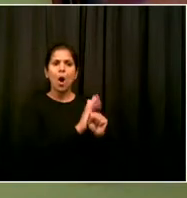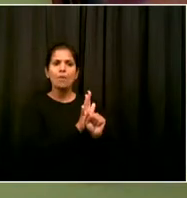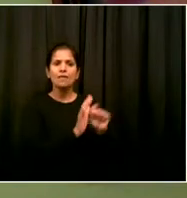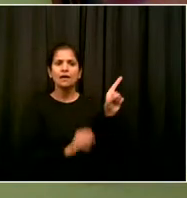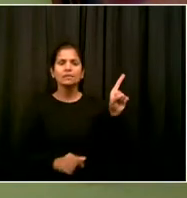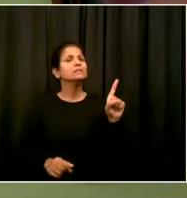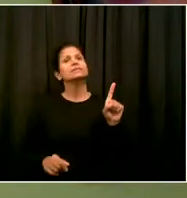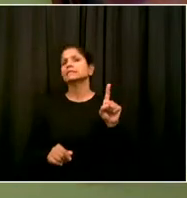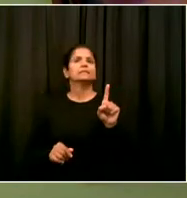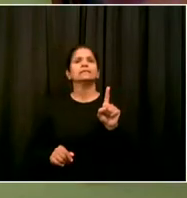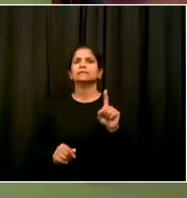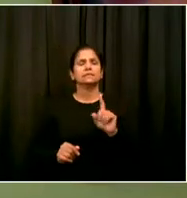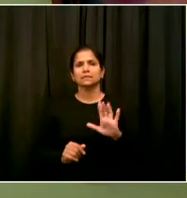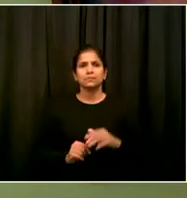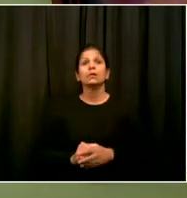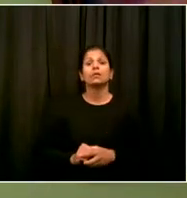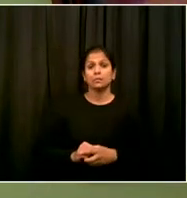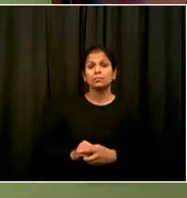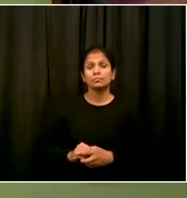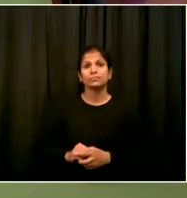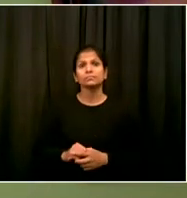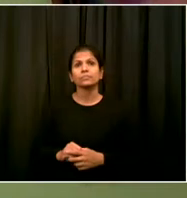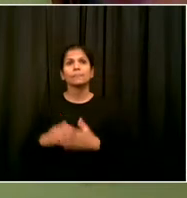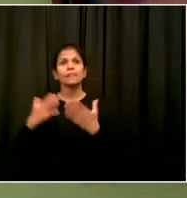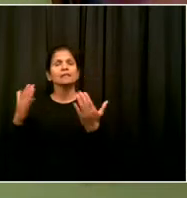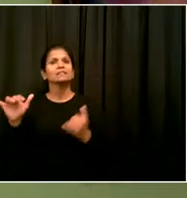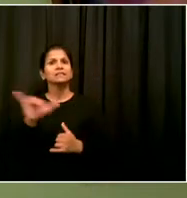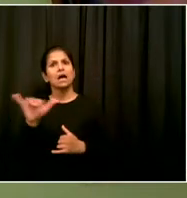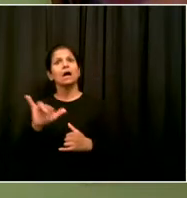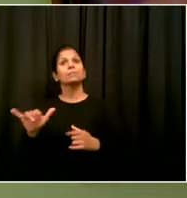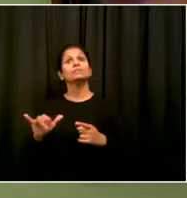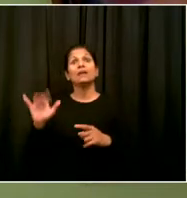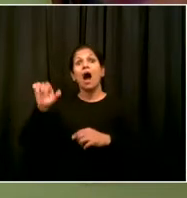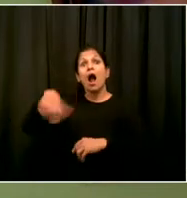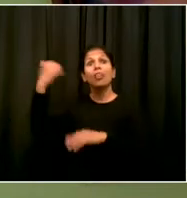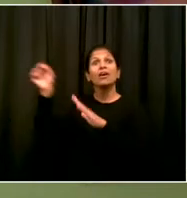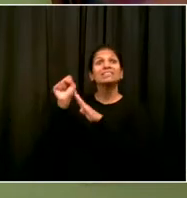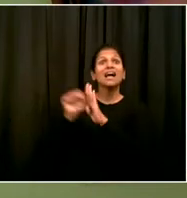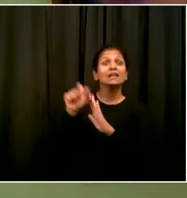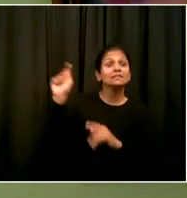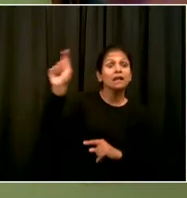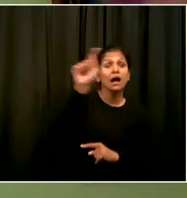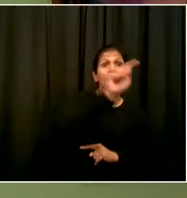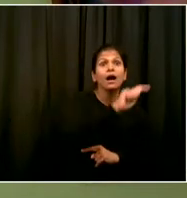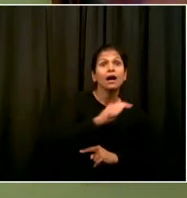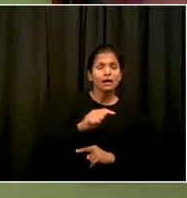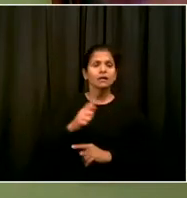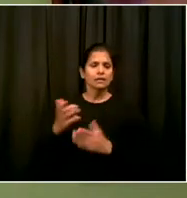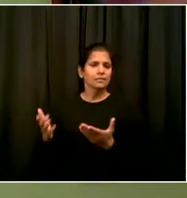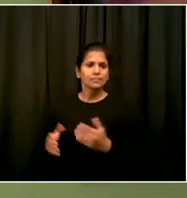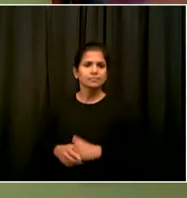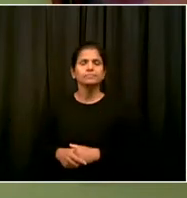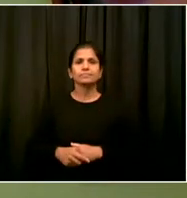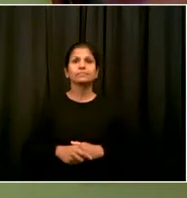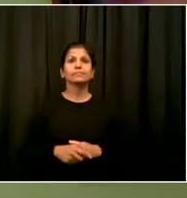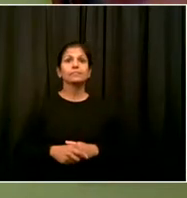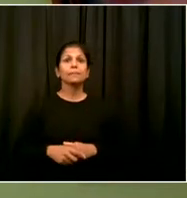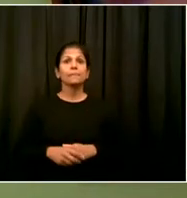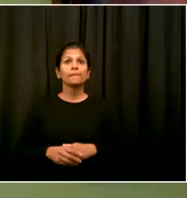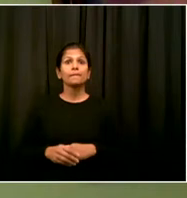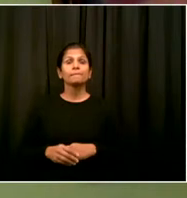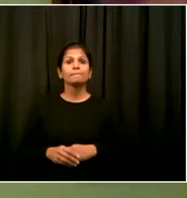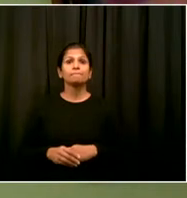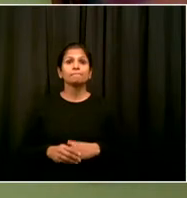States and throughout Europe. And so there will continue to be a lot of pressure for us to be able to keep cases down here in New York against that.